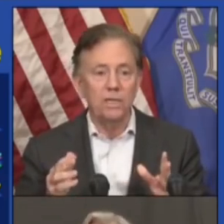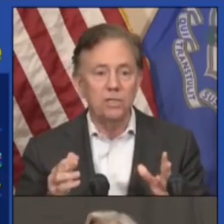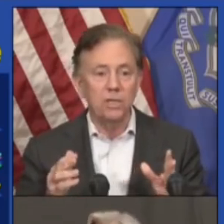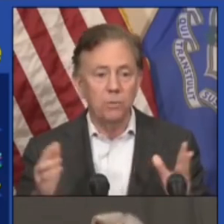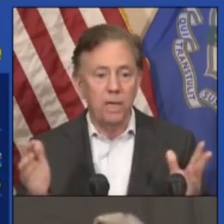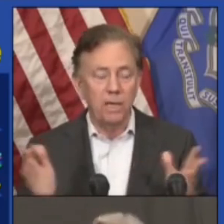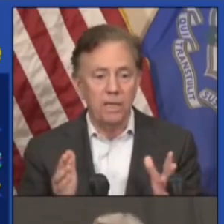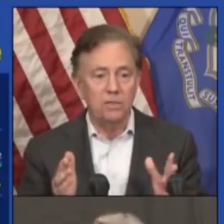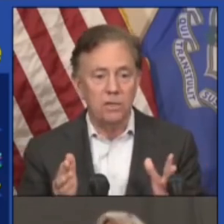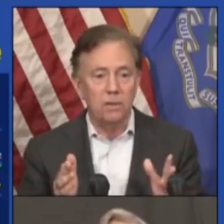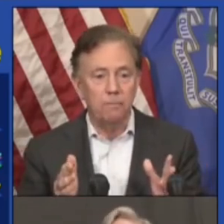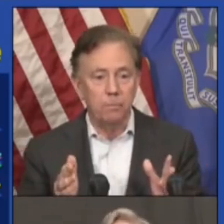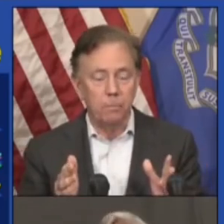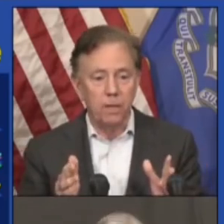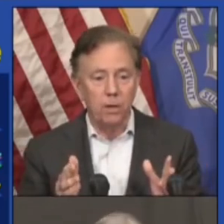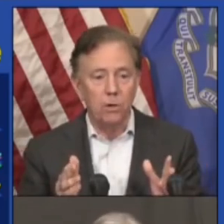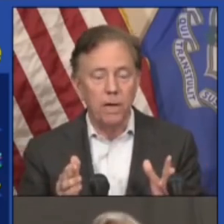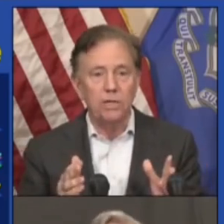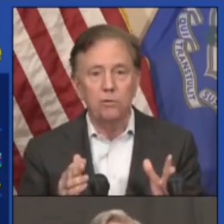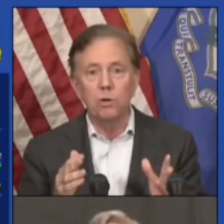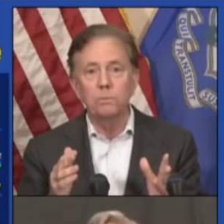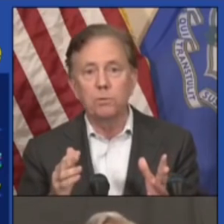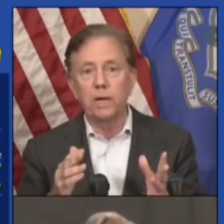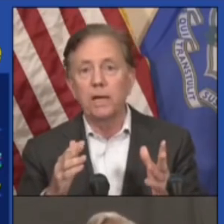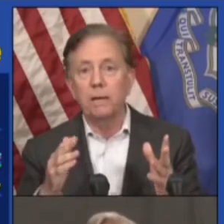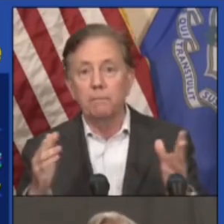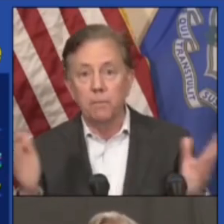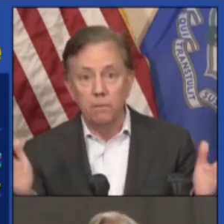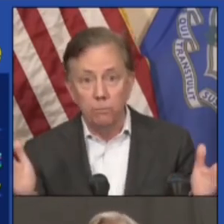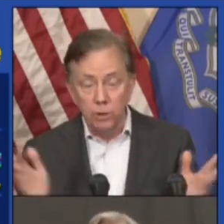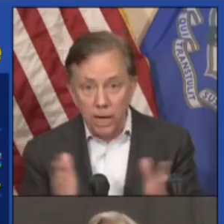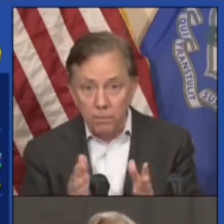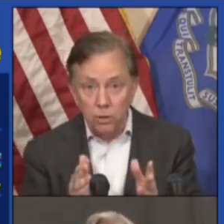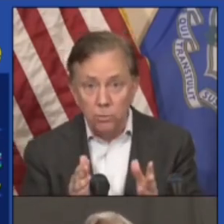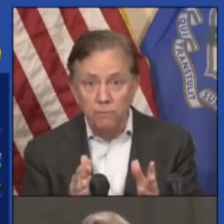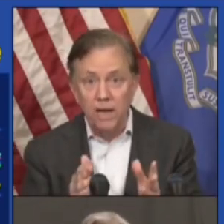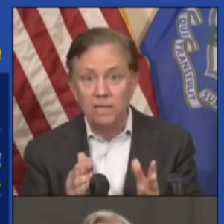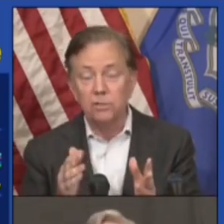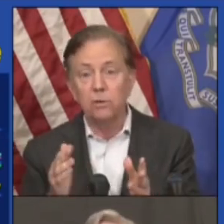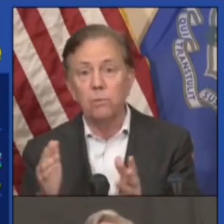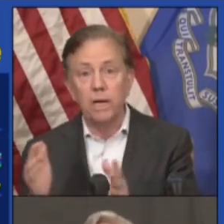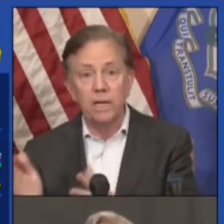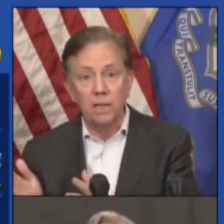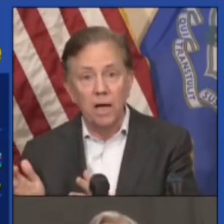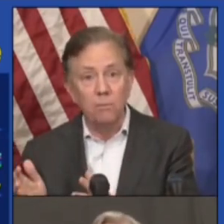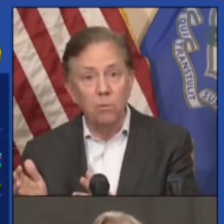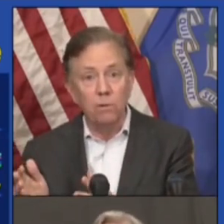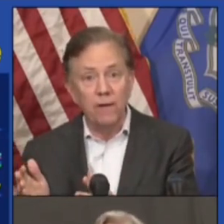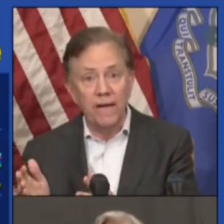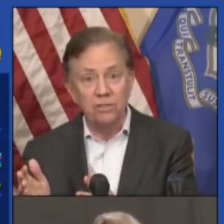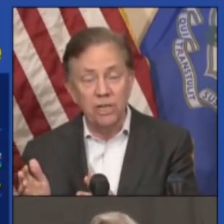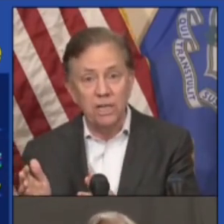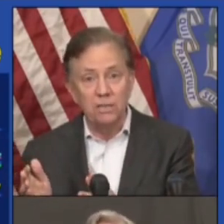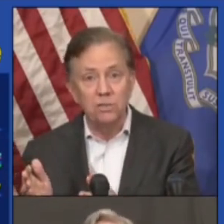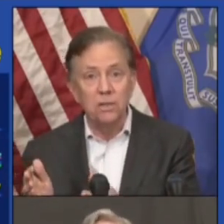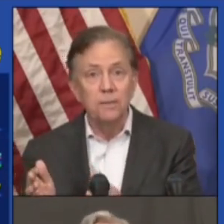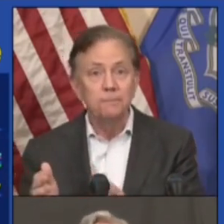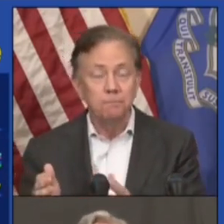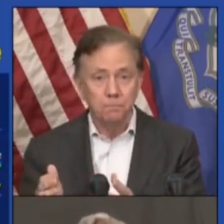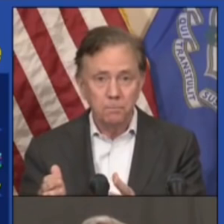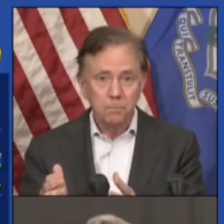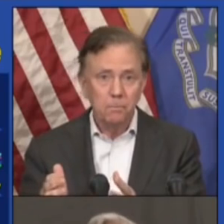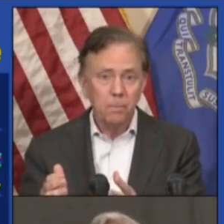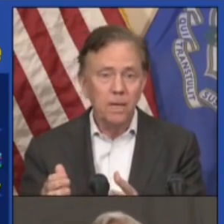on is, as we get these younger age groups, we're getting, we're able to do it faster. We're getting a lot more vaccines.